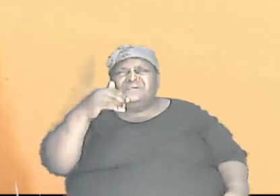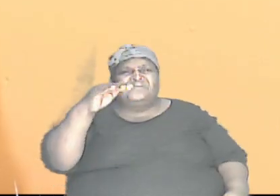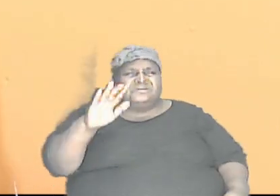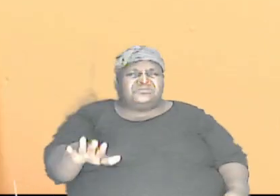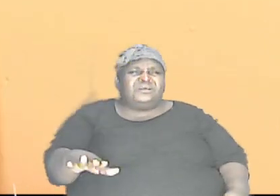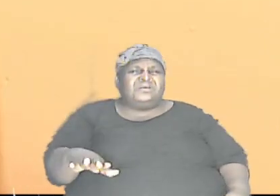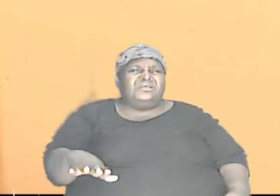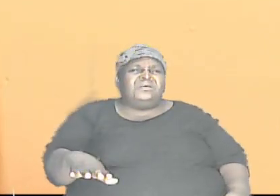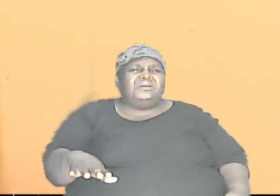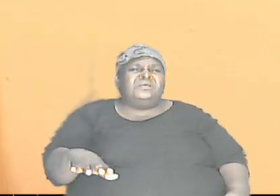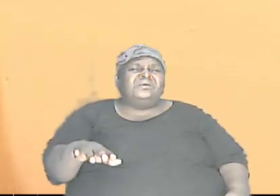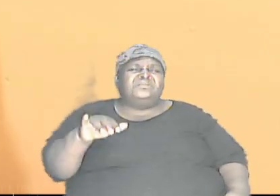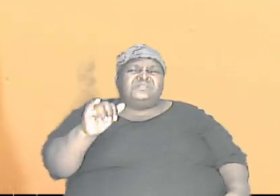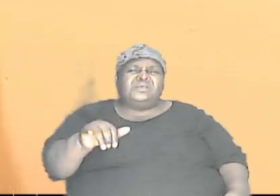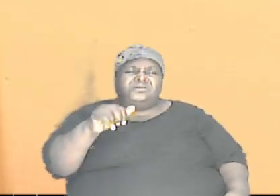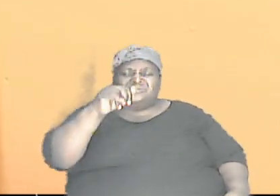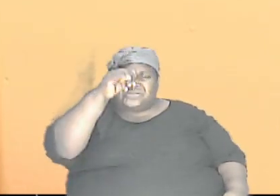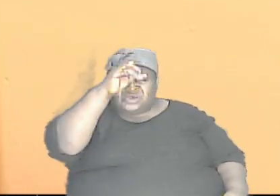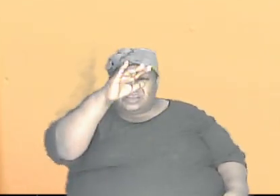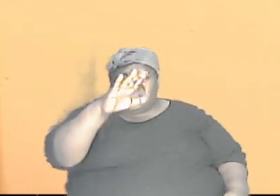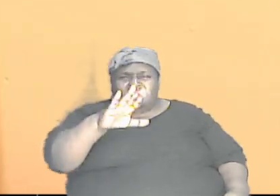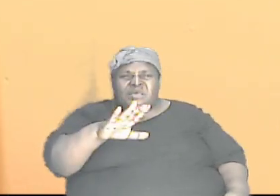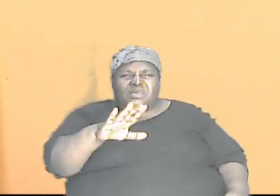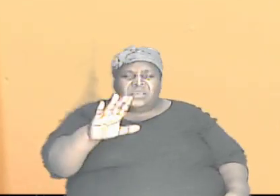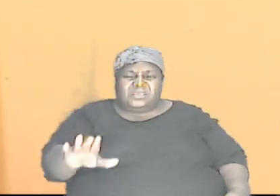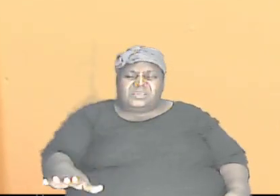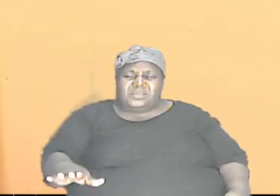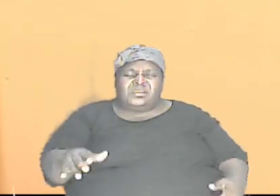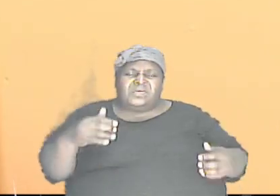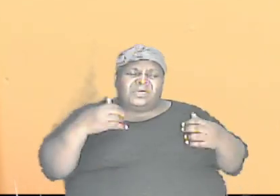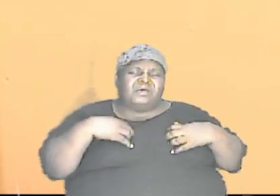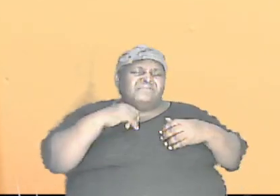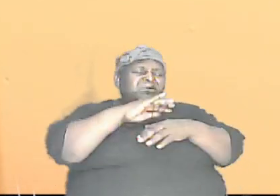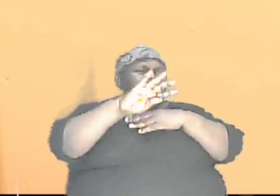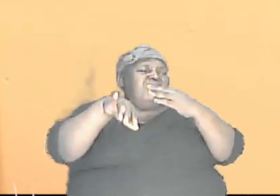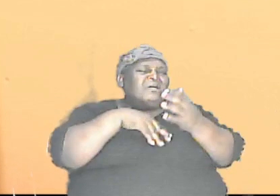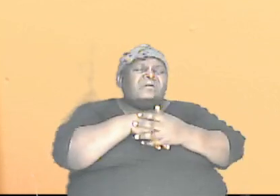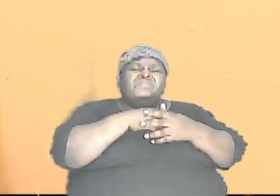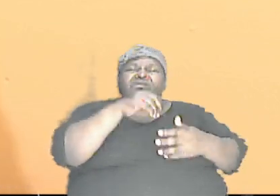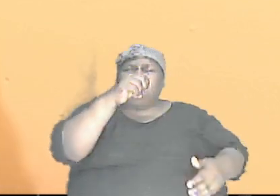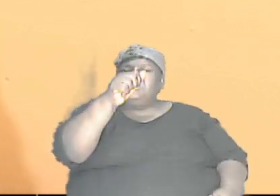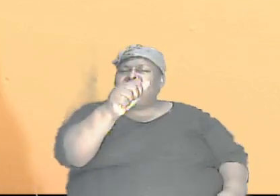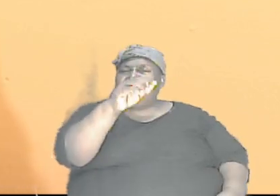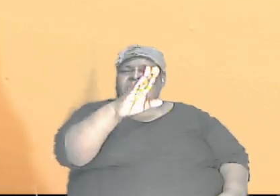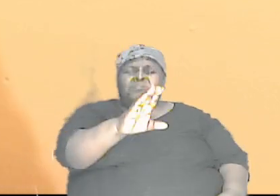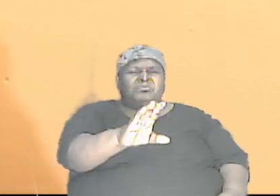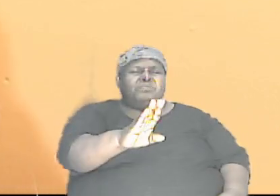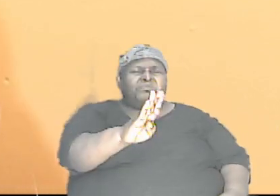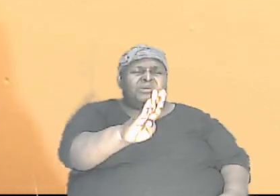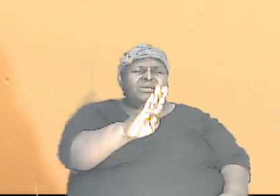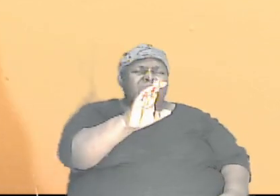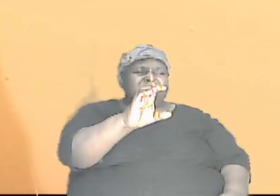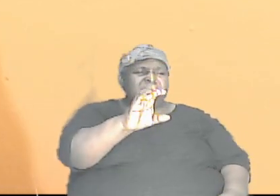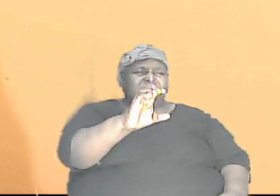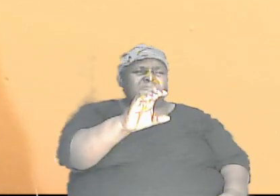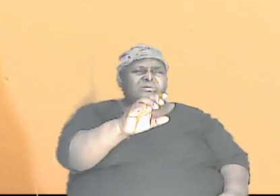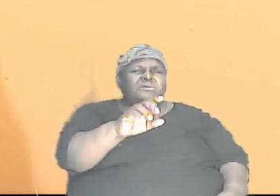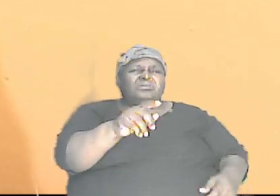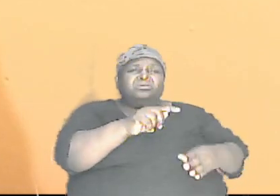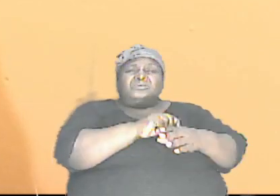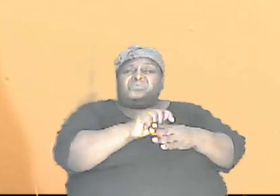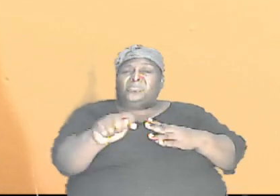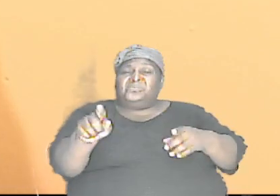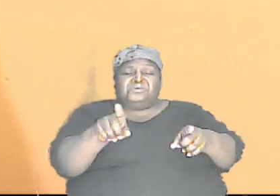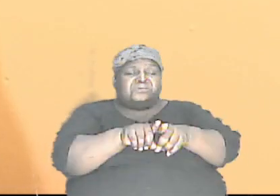common A, the common Bs, and the common Cs. You are going to have a totally different